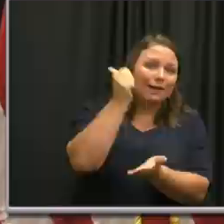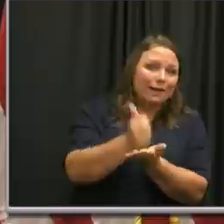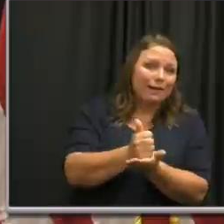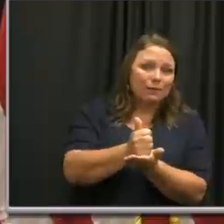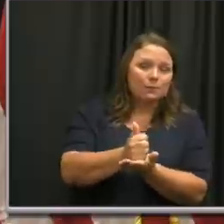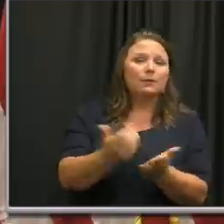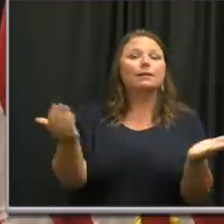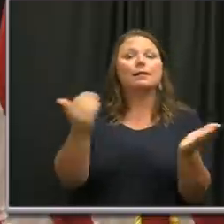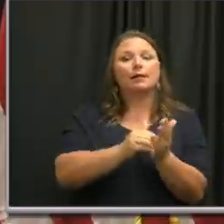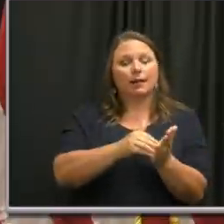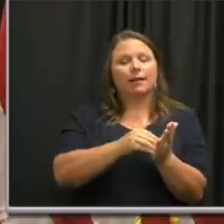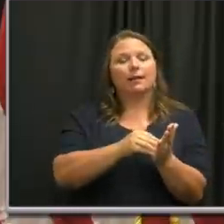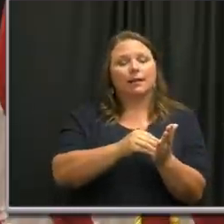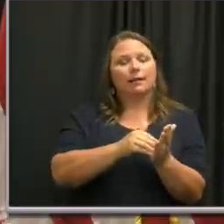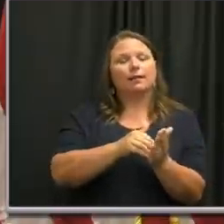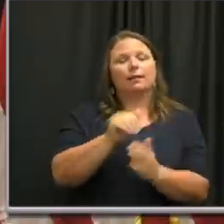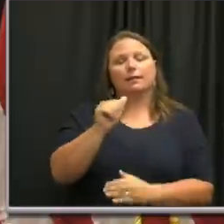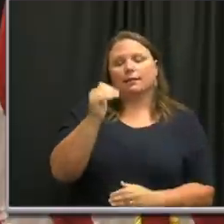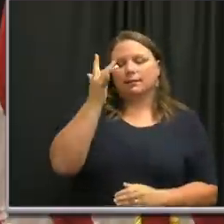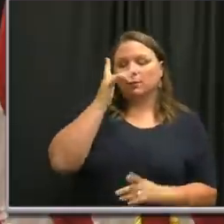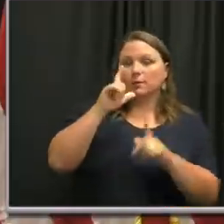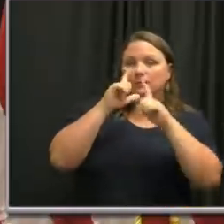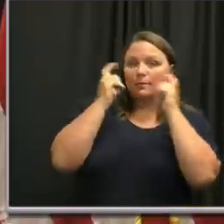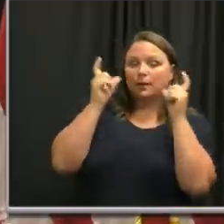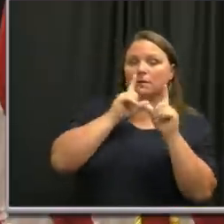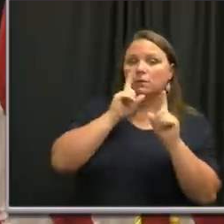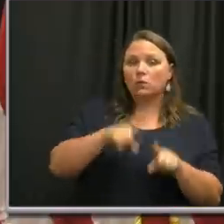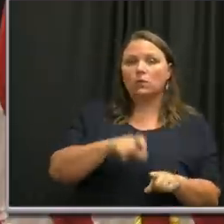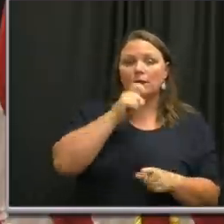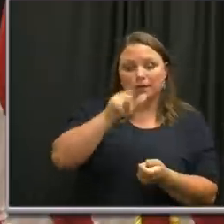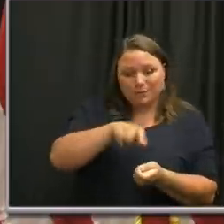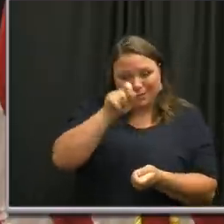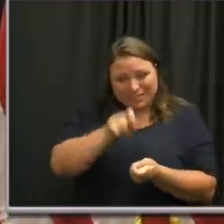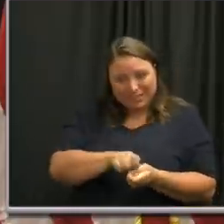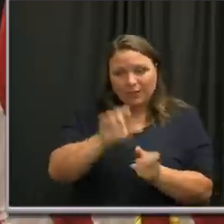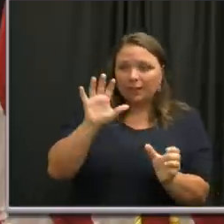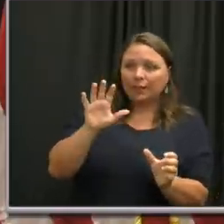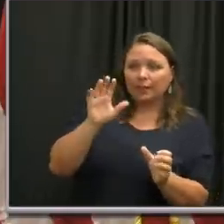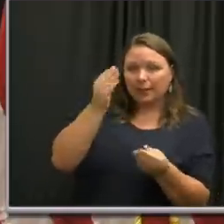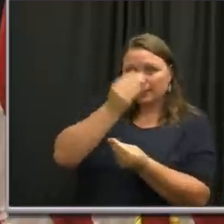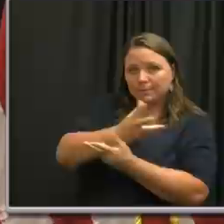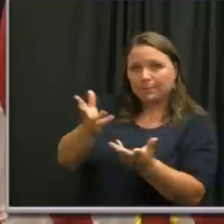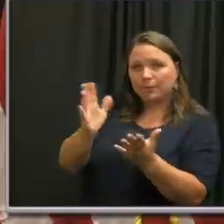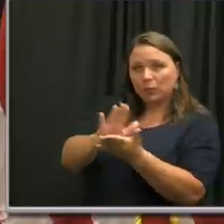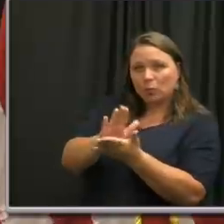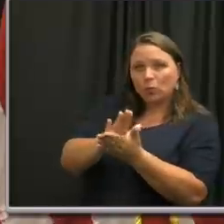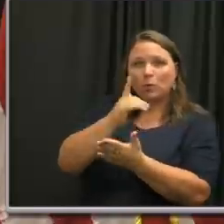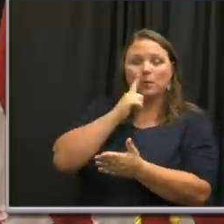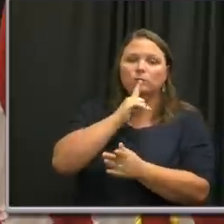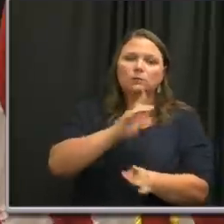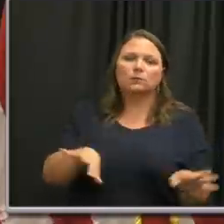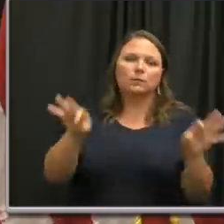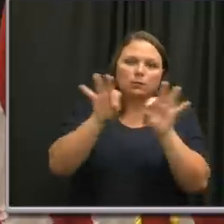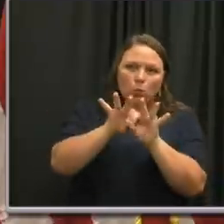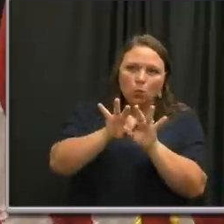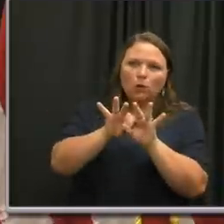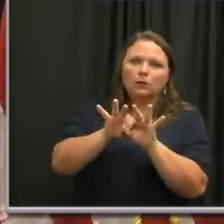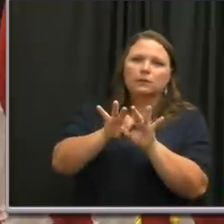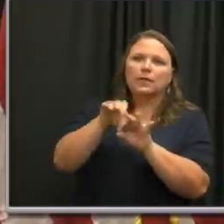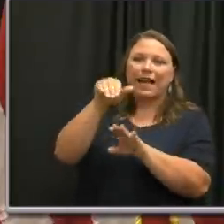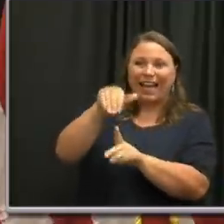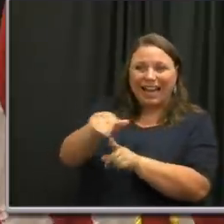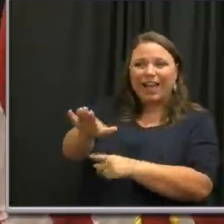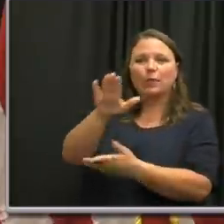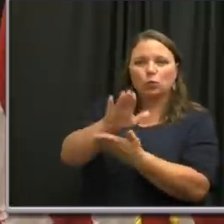but again, that's, that's why the mask order does not specifically address the schools because it's of such importance in the management of that,